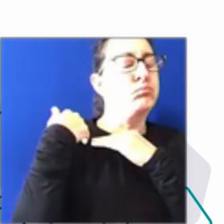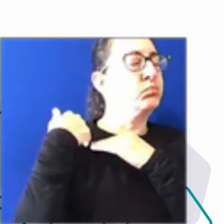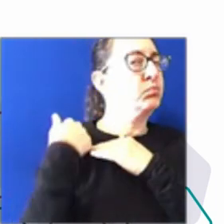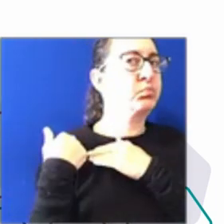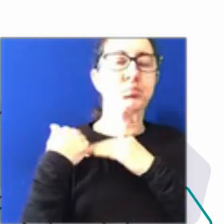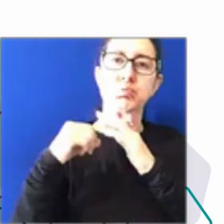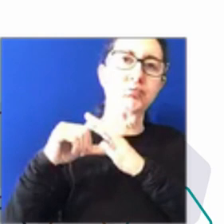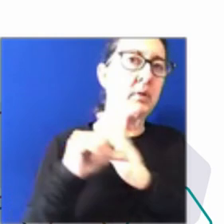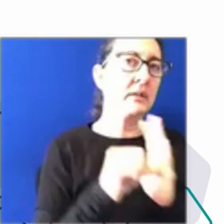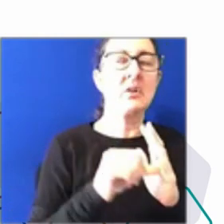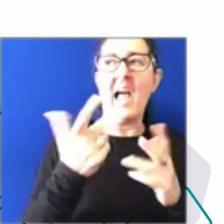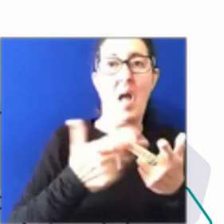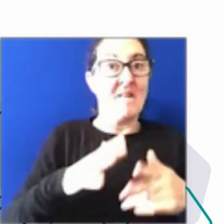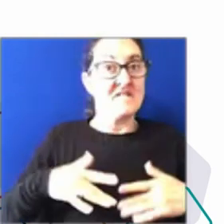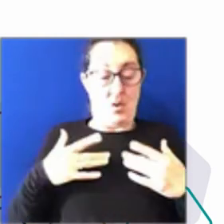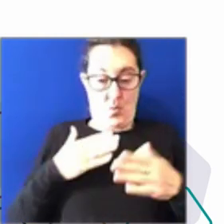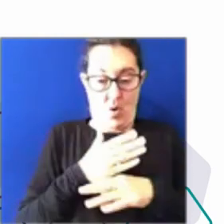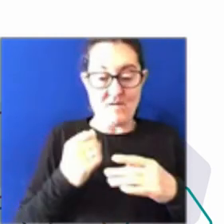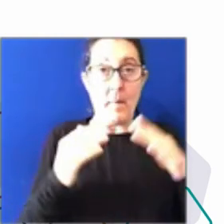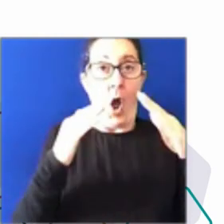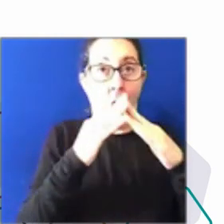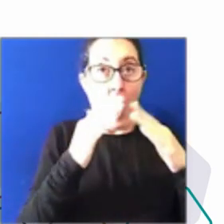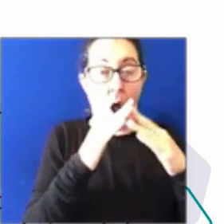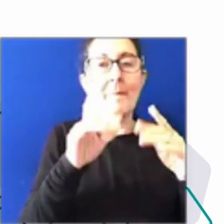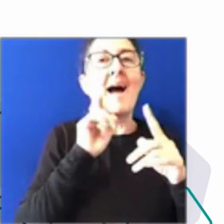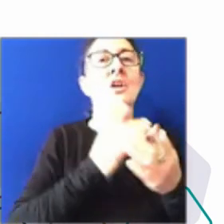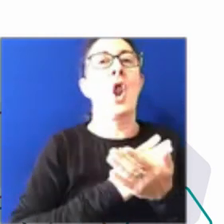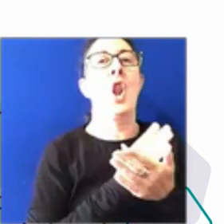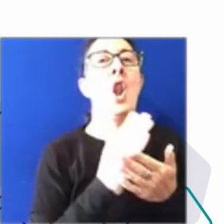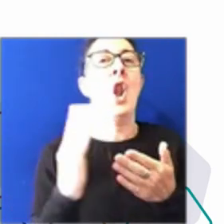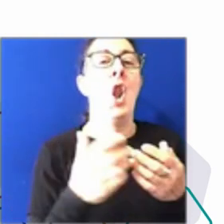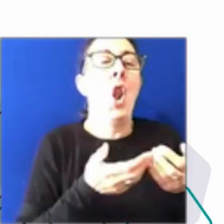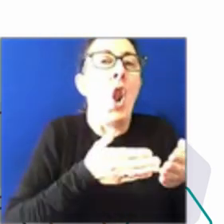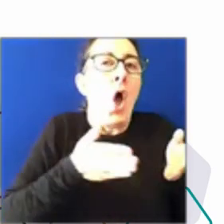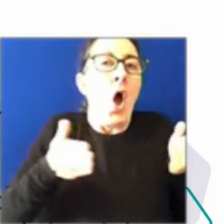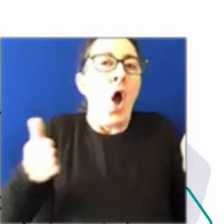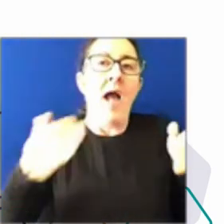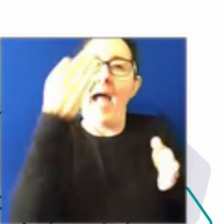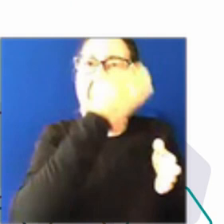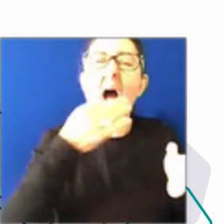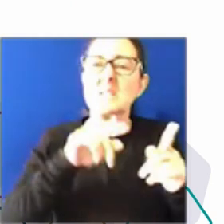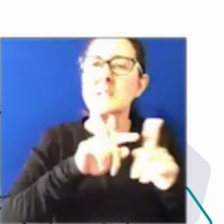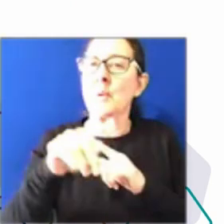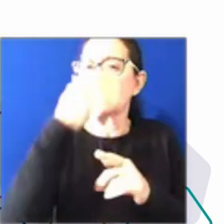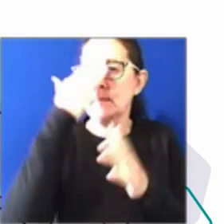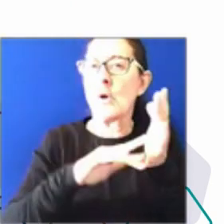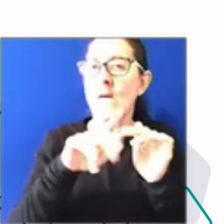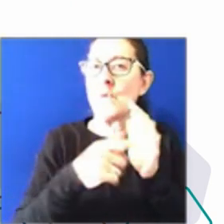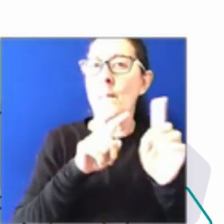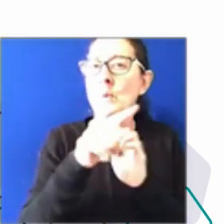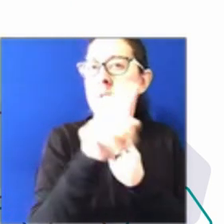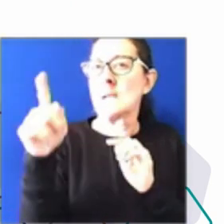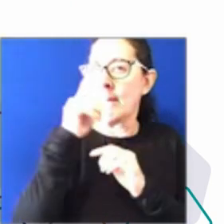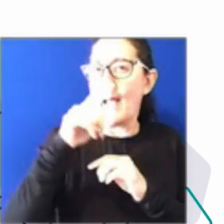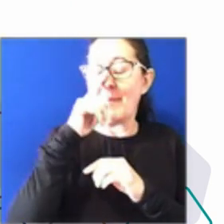from home and having to kind of do longer hours is what the experience has been for a lot of people. So I think there is some real learnings for us in terms